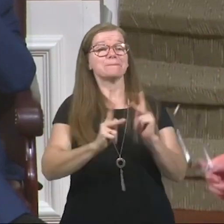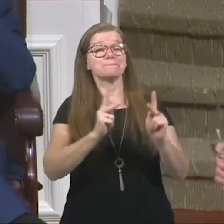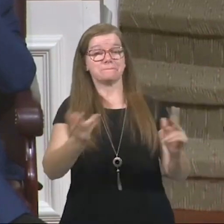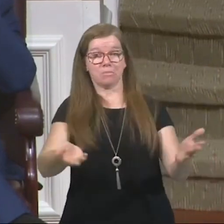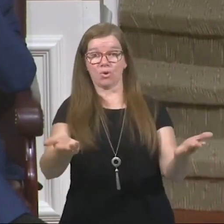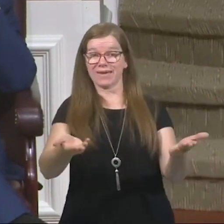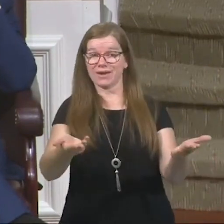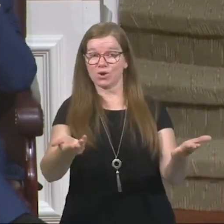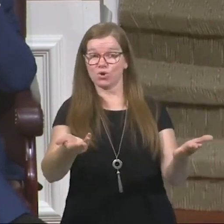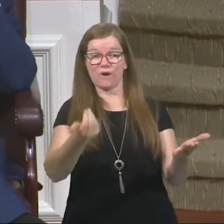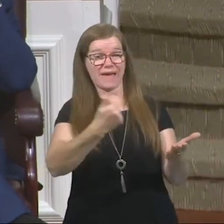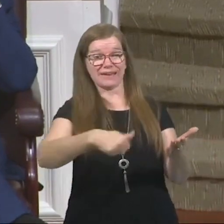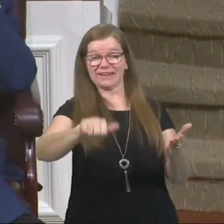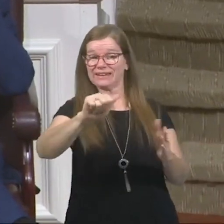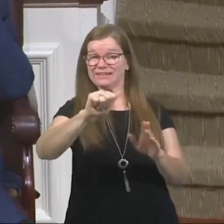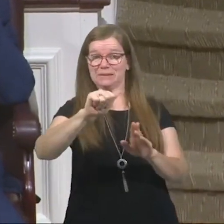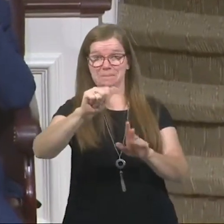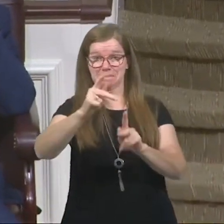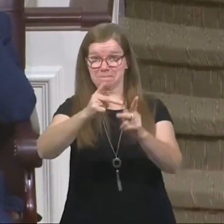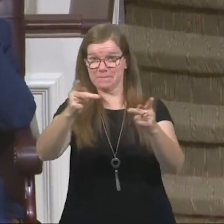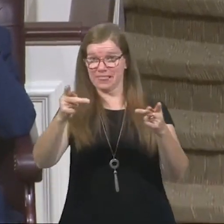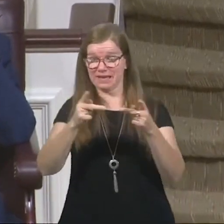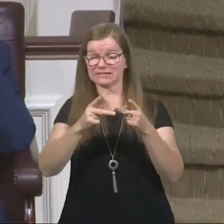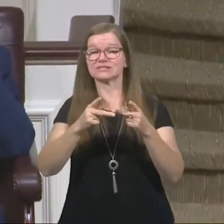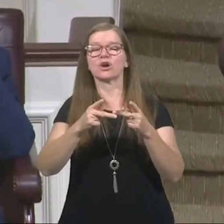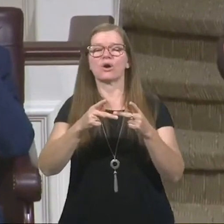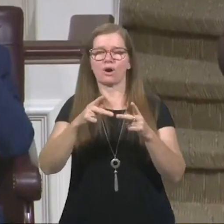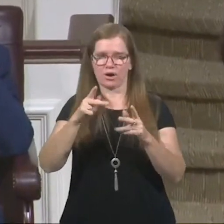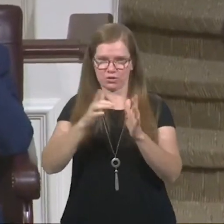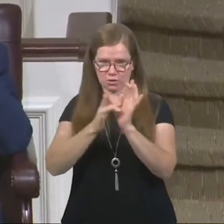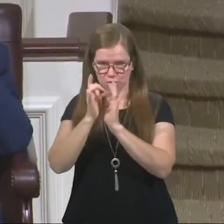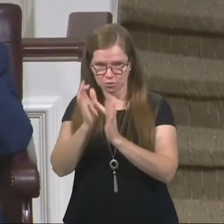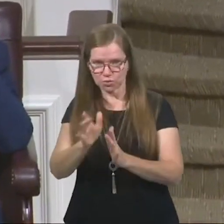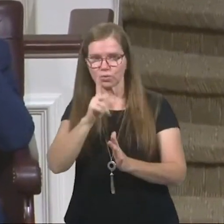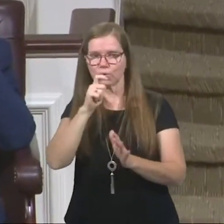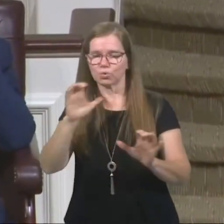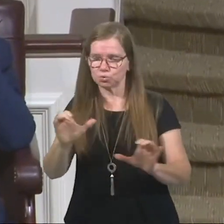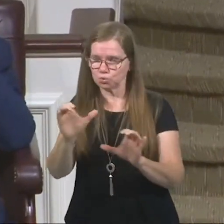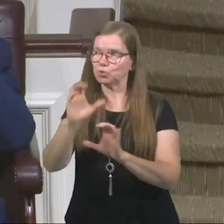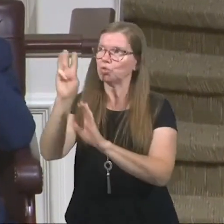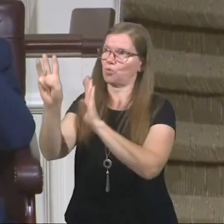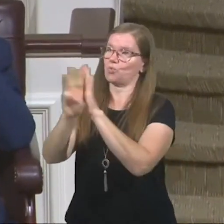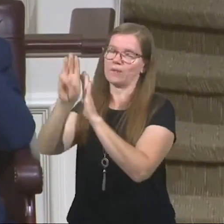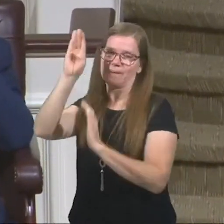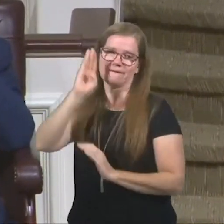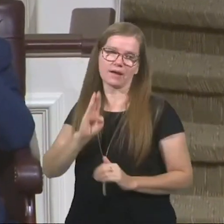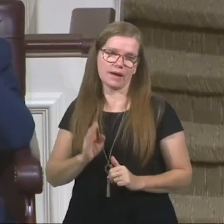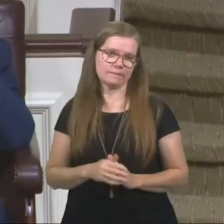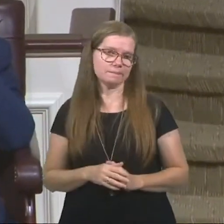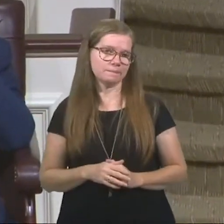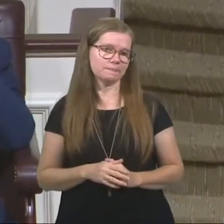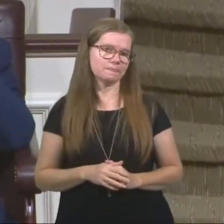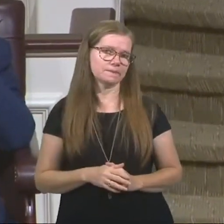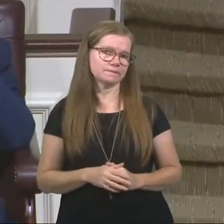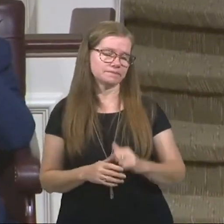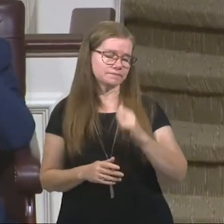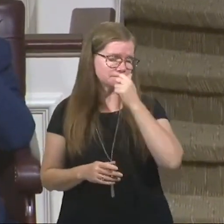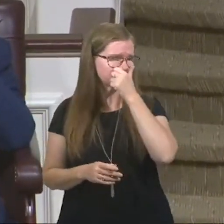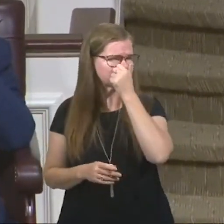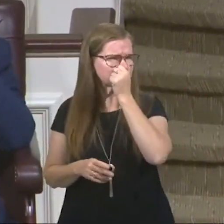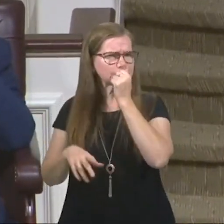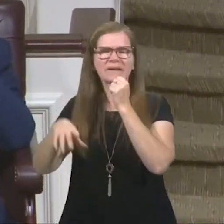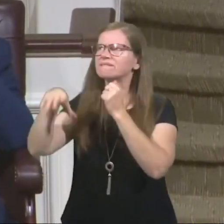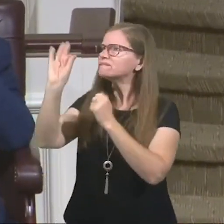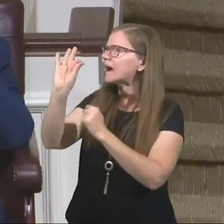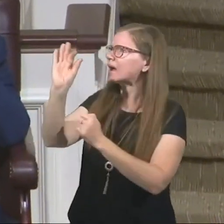and in any sector of society are children of God who do the will of God. Find out what the